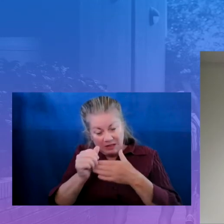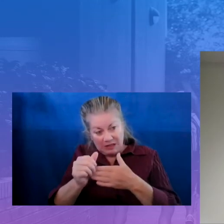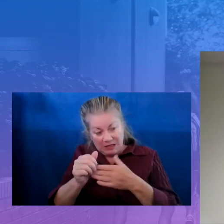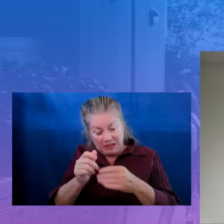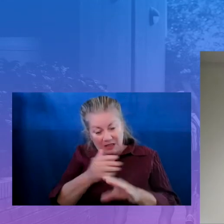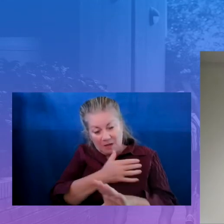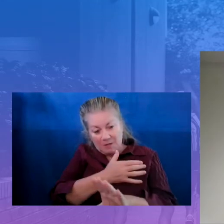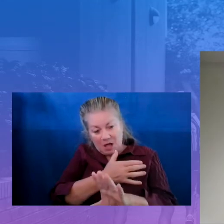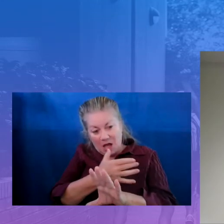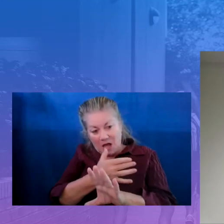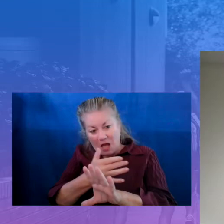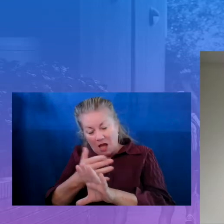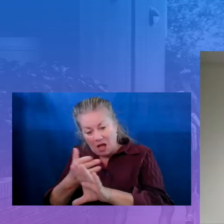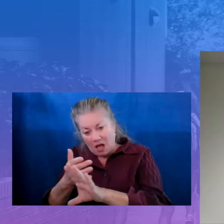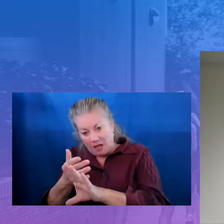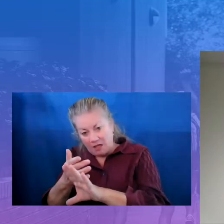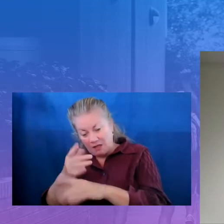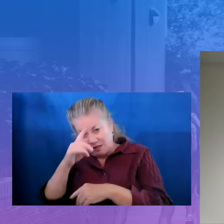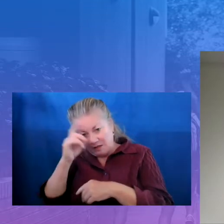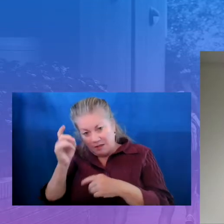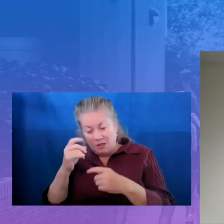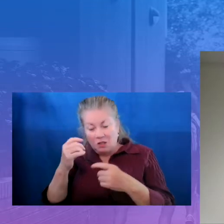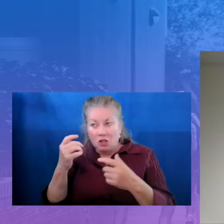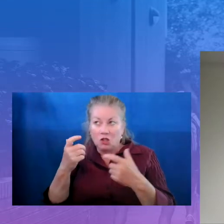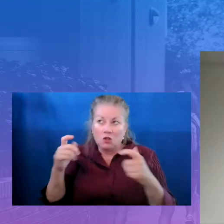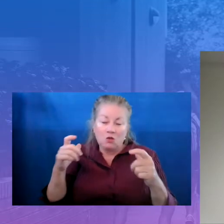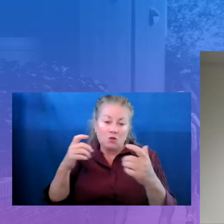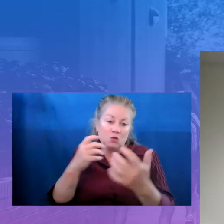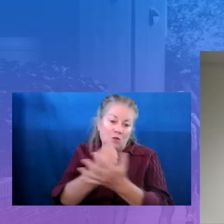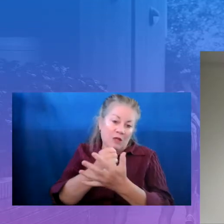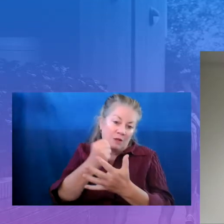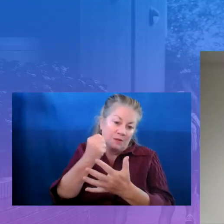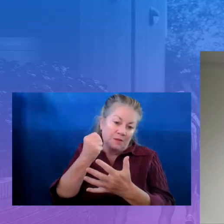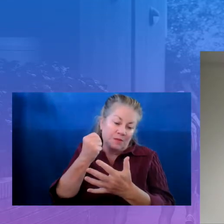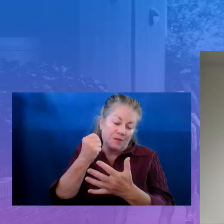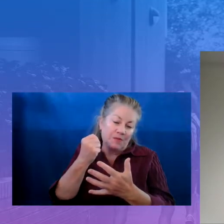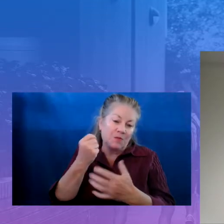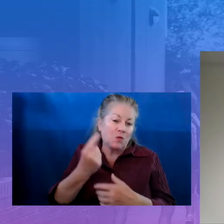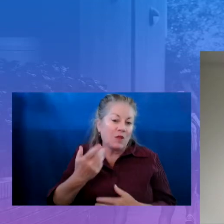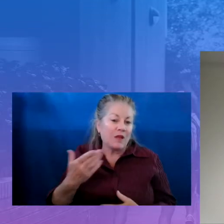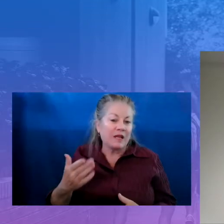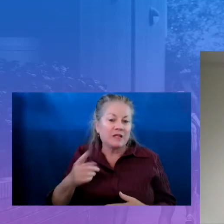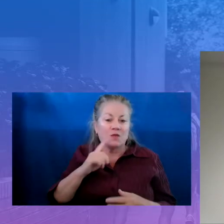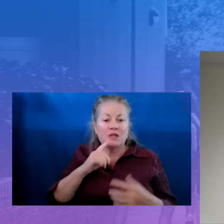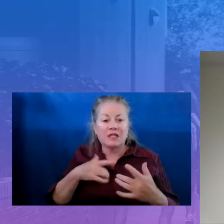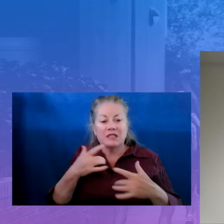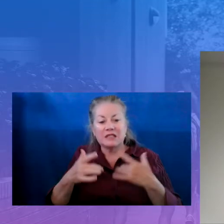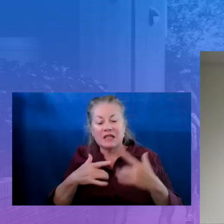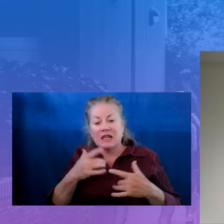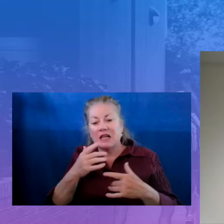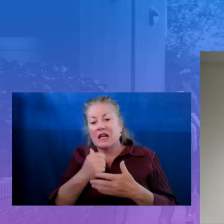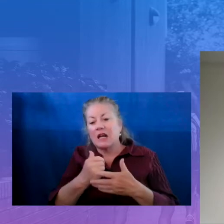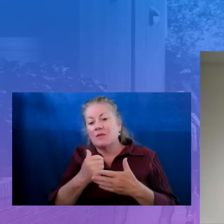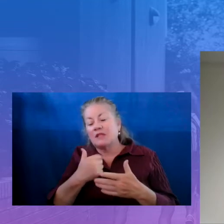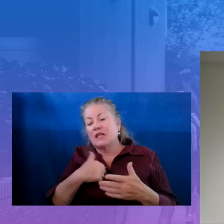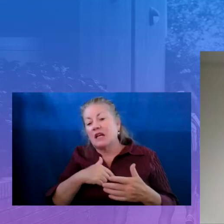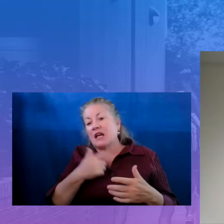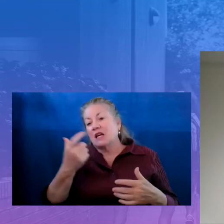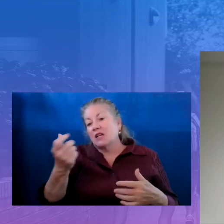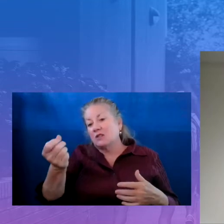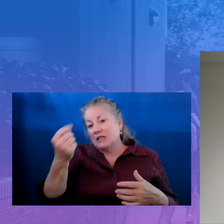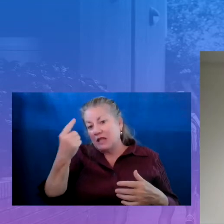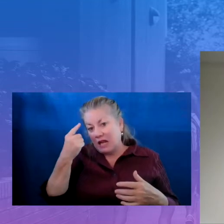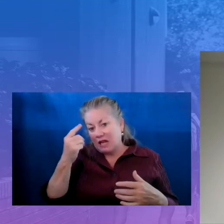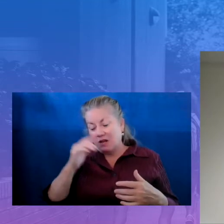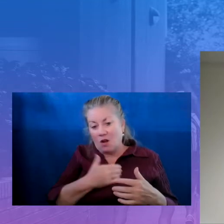for us. It's one of those things that really gets us excited and helps us understand our role and how